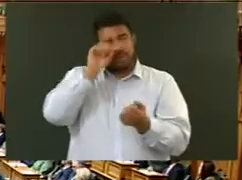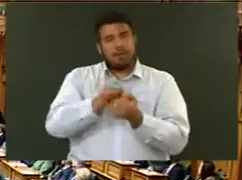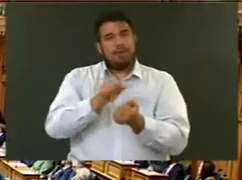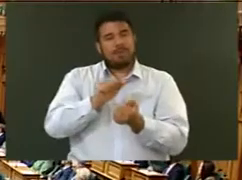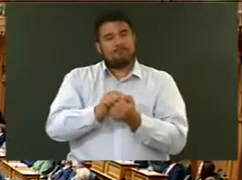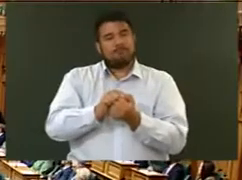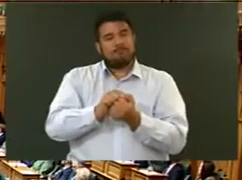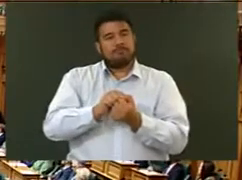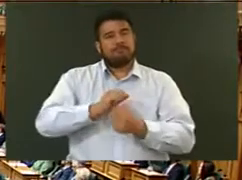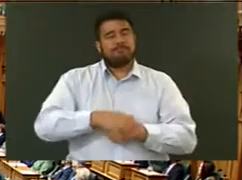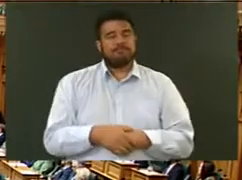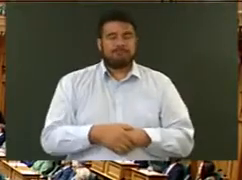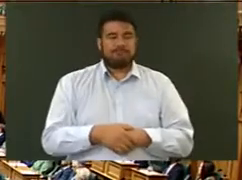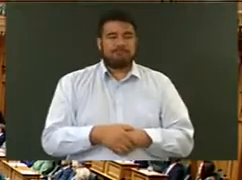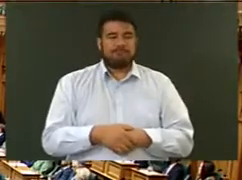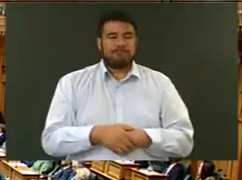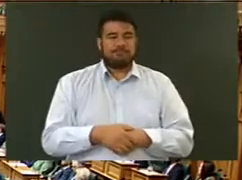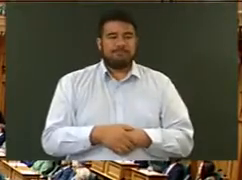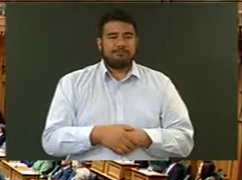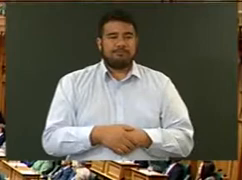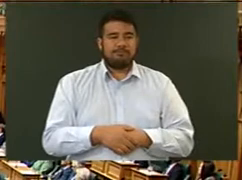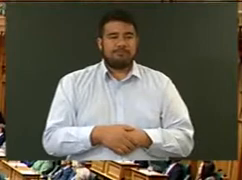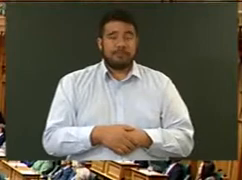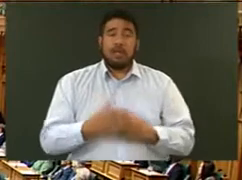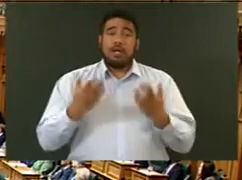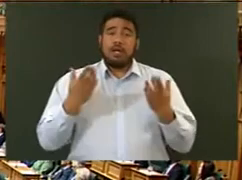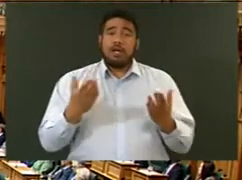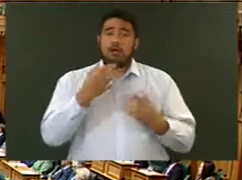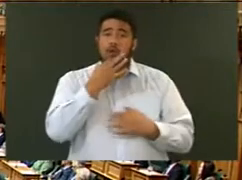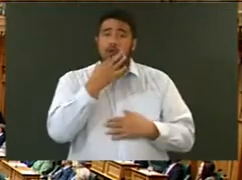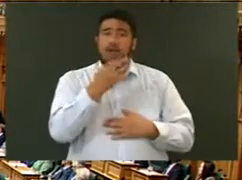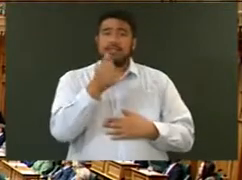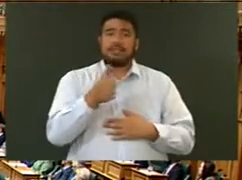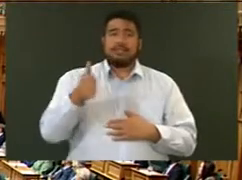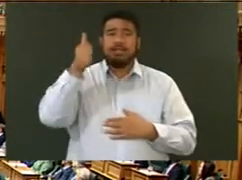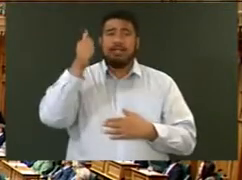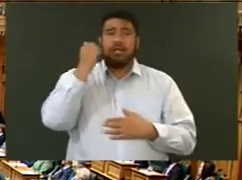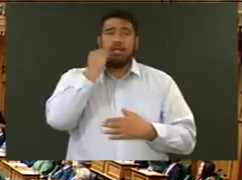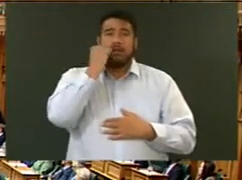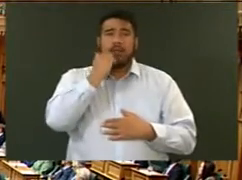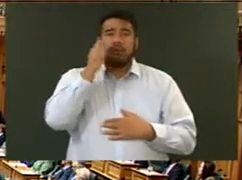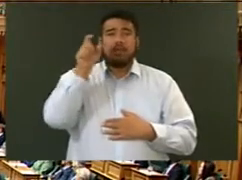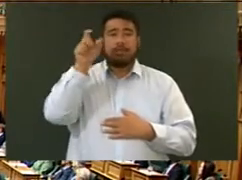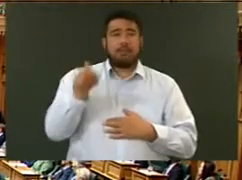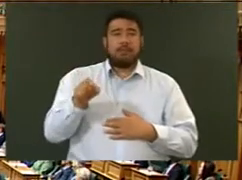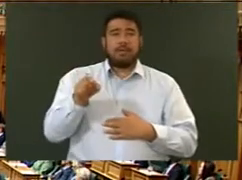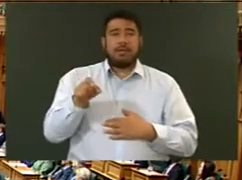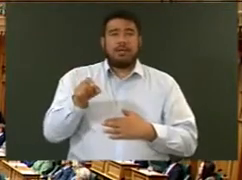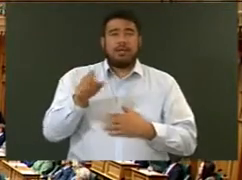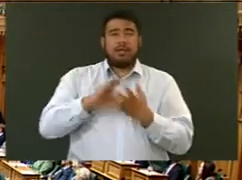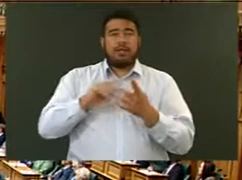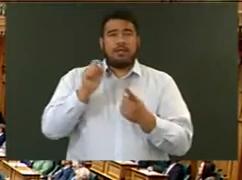I now call on the senior Māori member to give a mihi, the